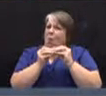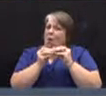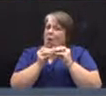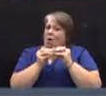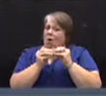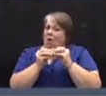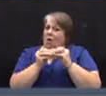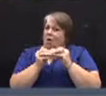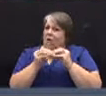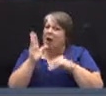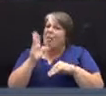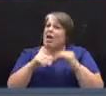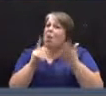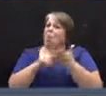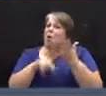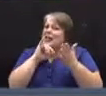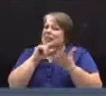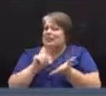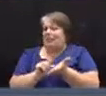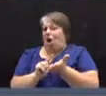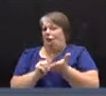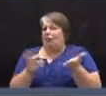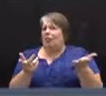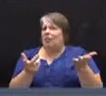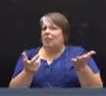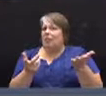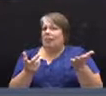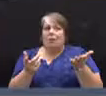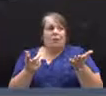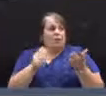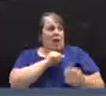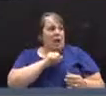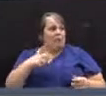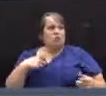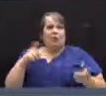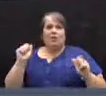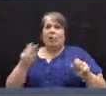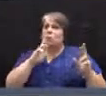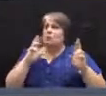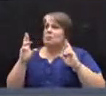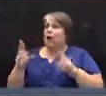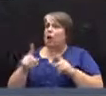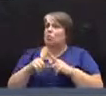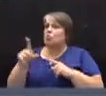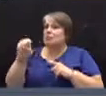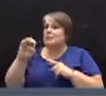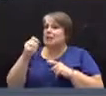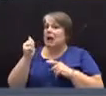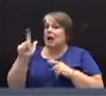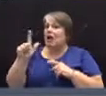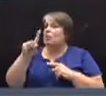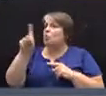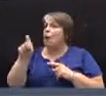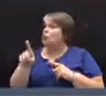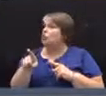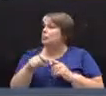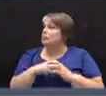in the article. Is there a member of the administration that can respond to Mr. Siegel's inquiry?